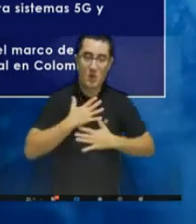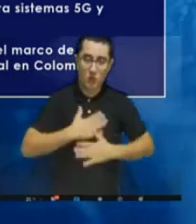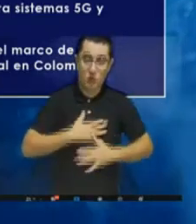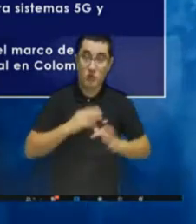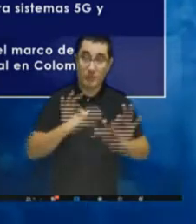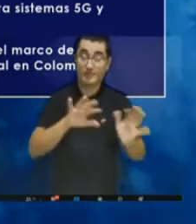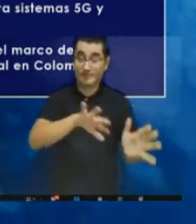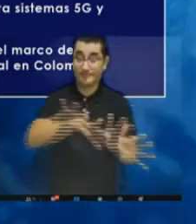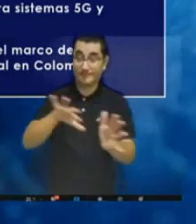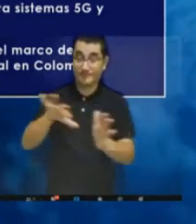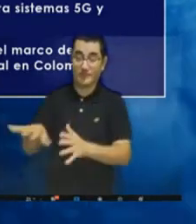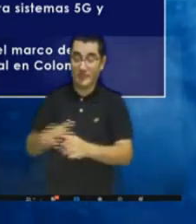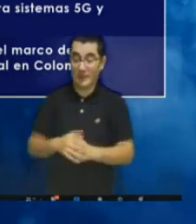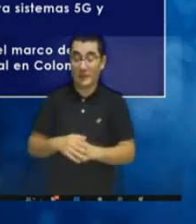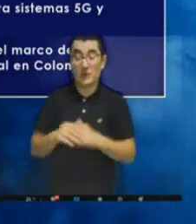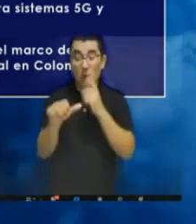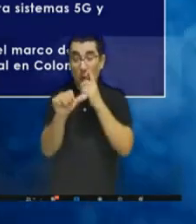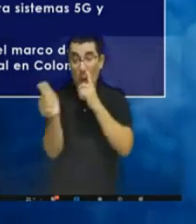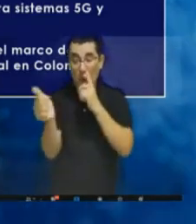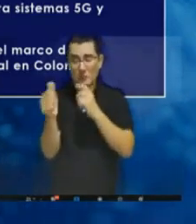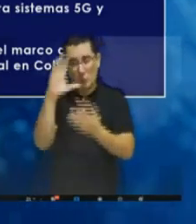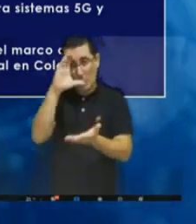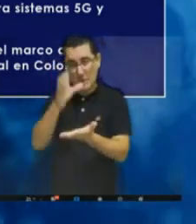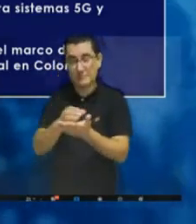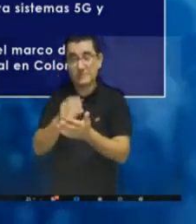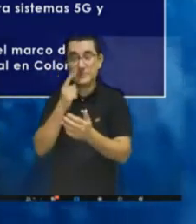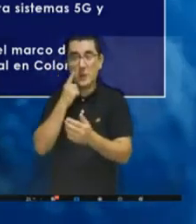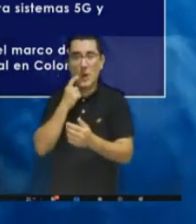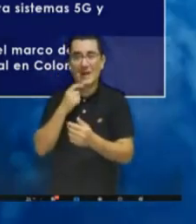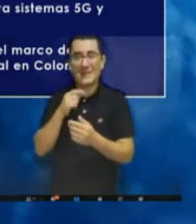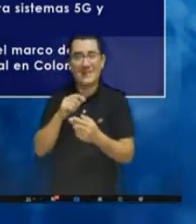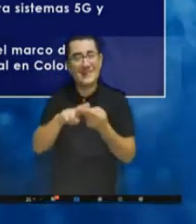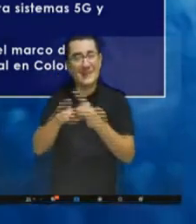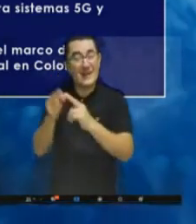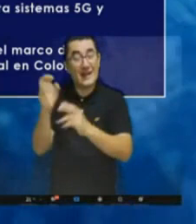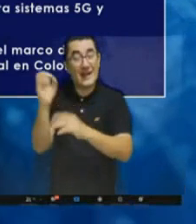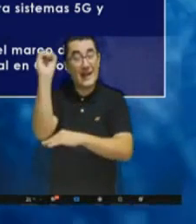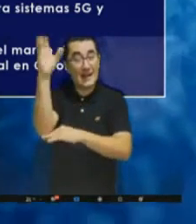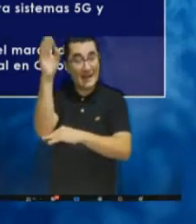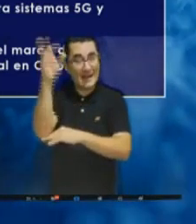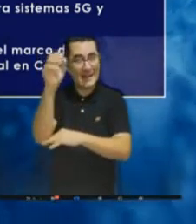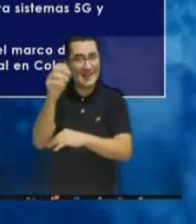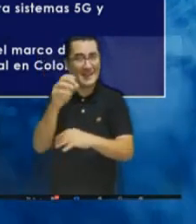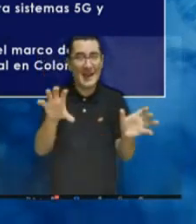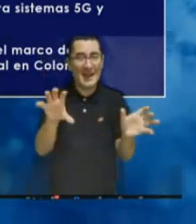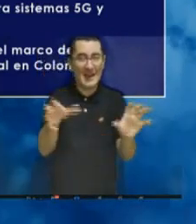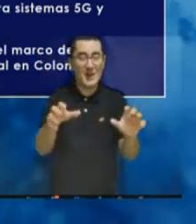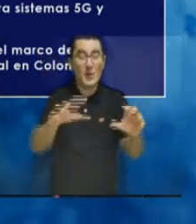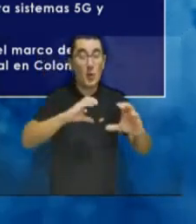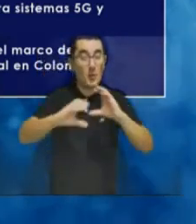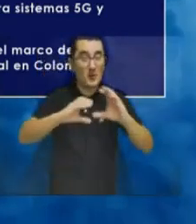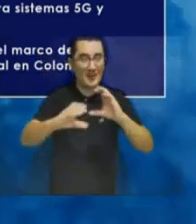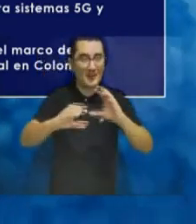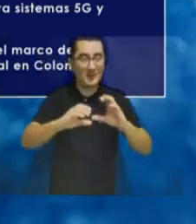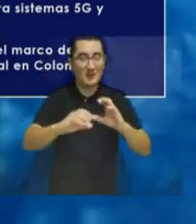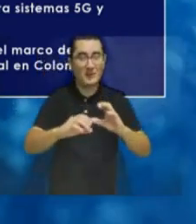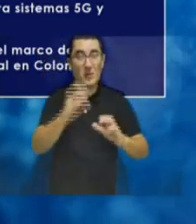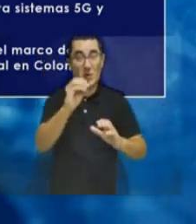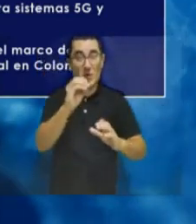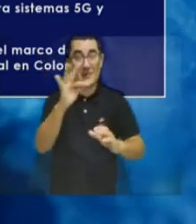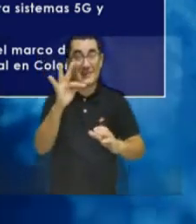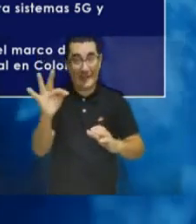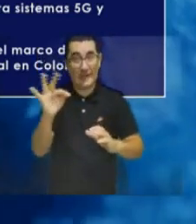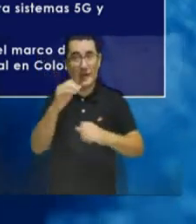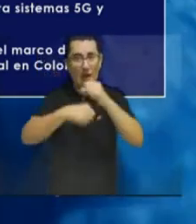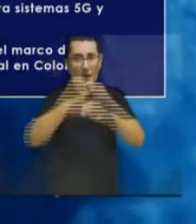Another point of view. In respect to the agenda for the World Telecommunications Conference that ITU is organizing for 2023,